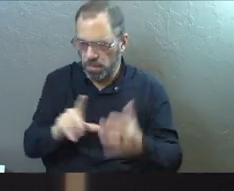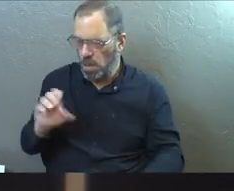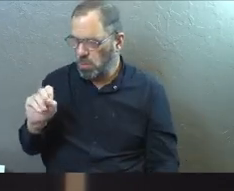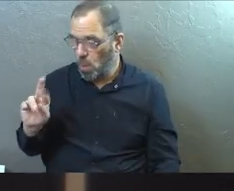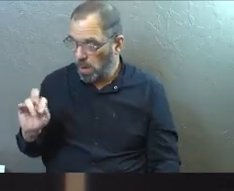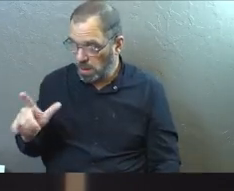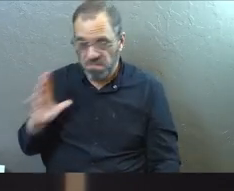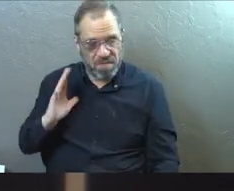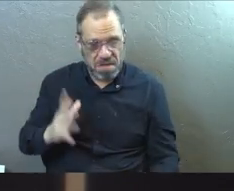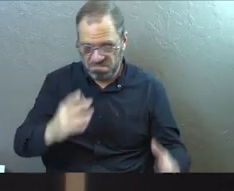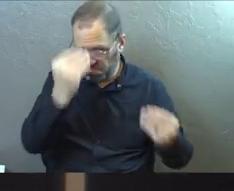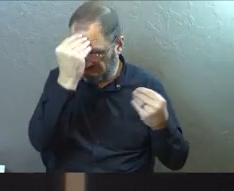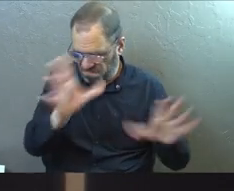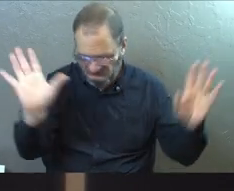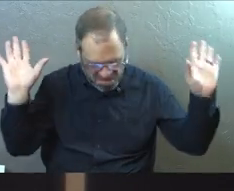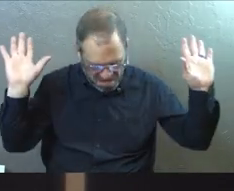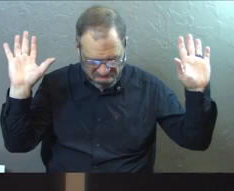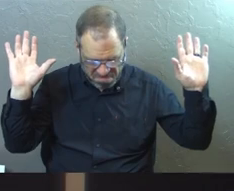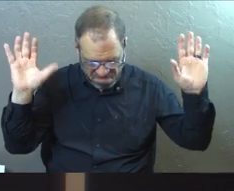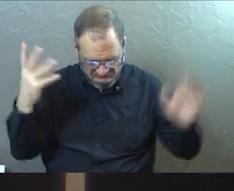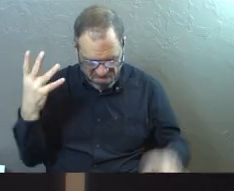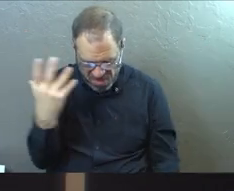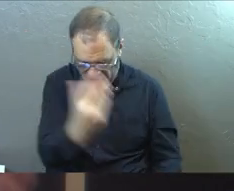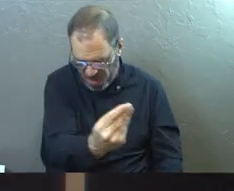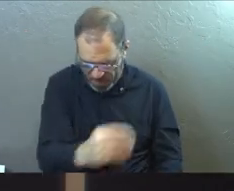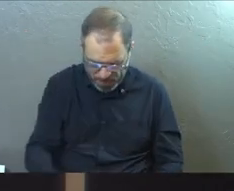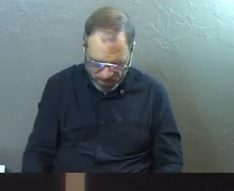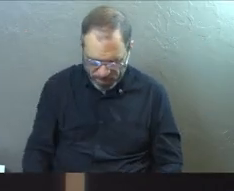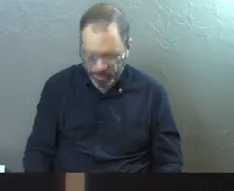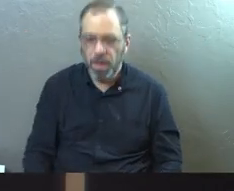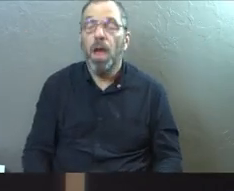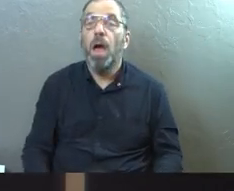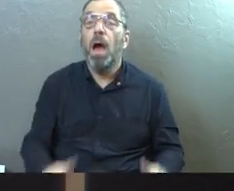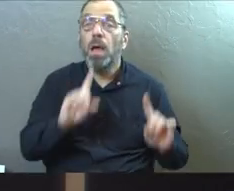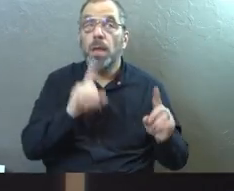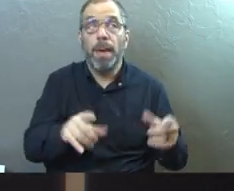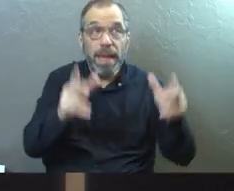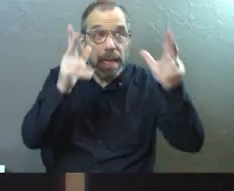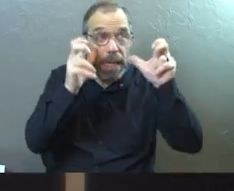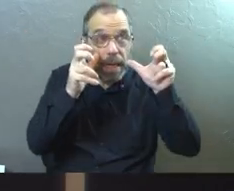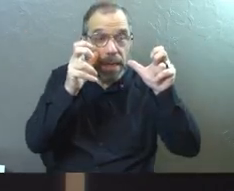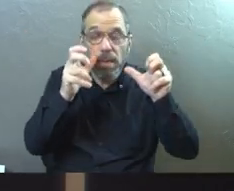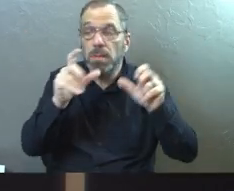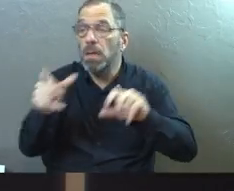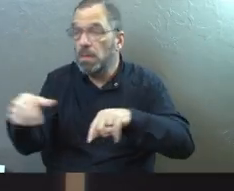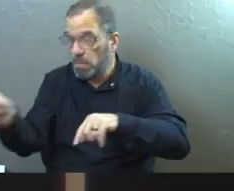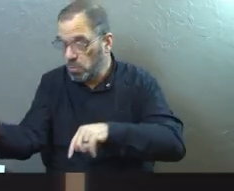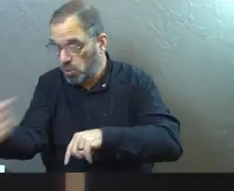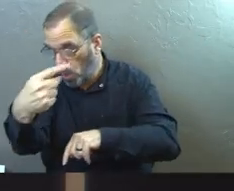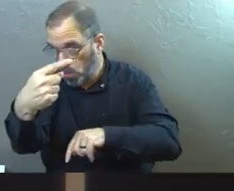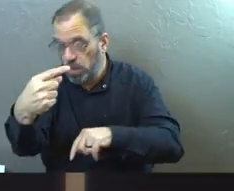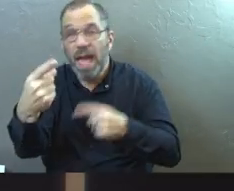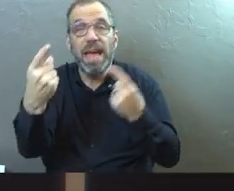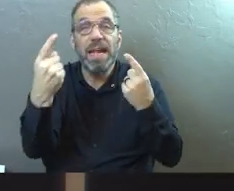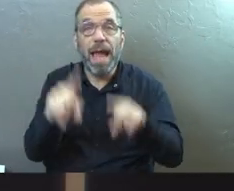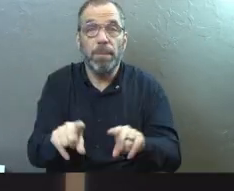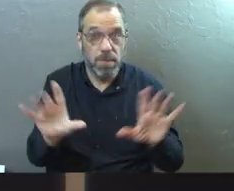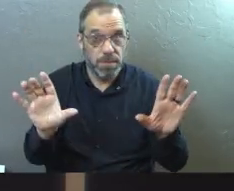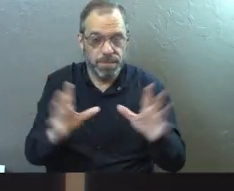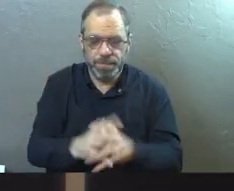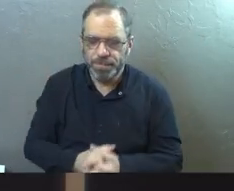Cornelius, no questions asked. He's like, go do it, right? He receives the command. He uses his authority to send out a command and it happens.